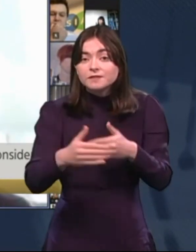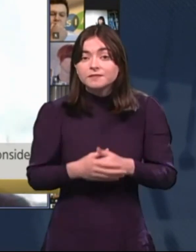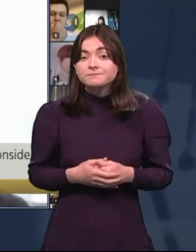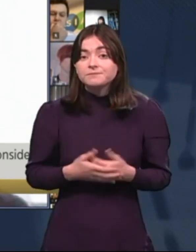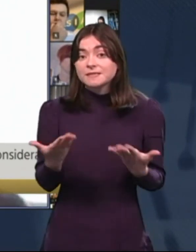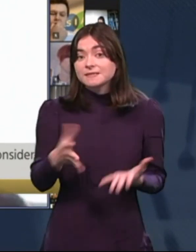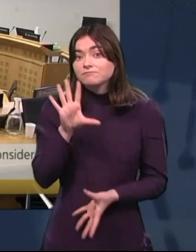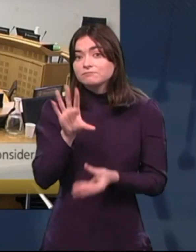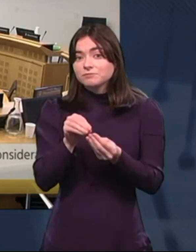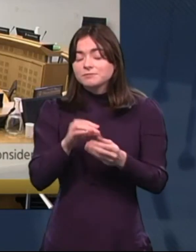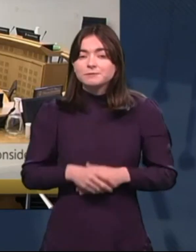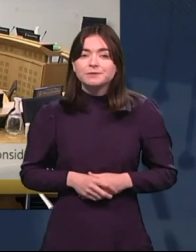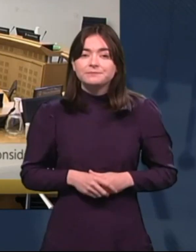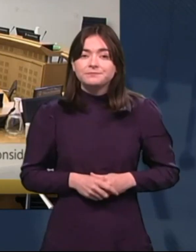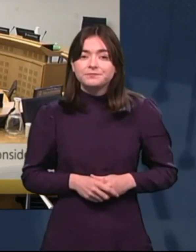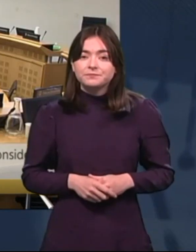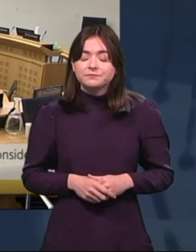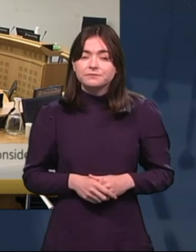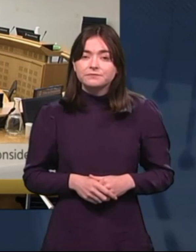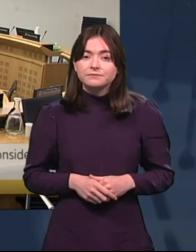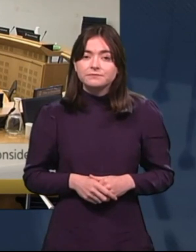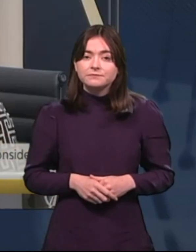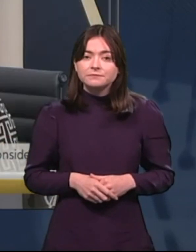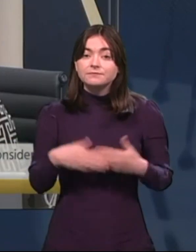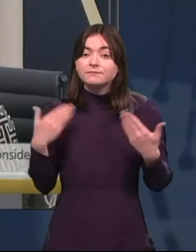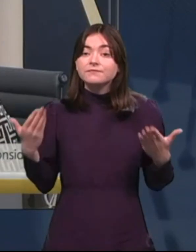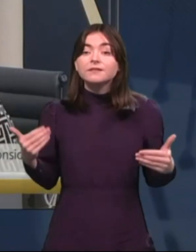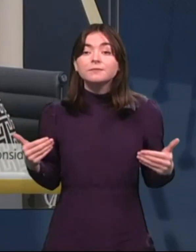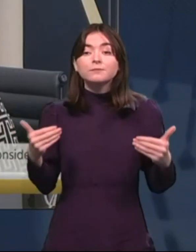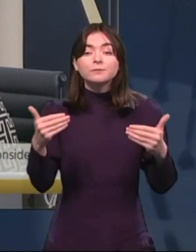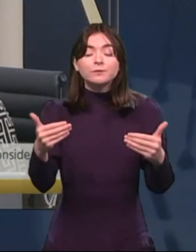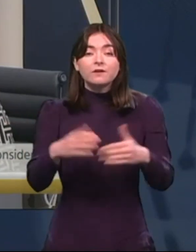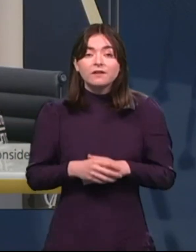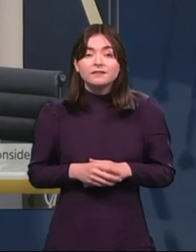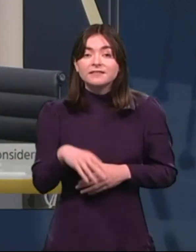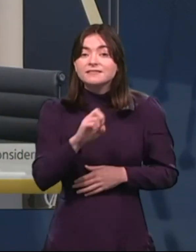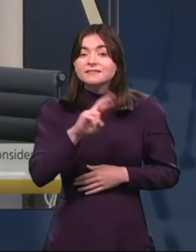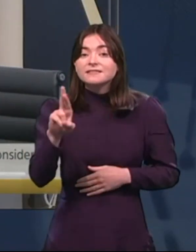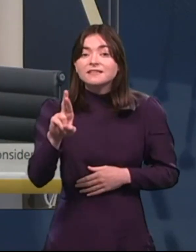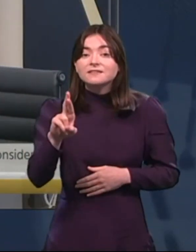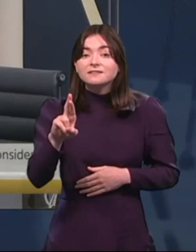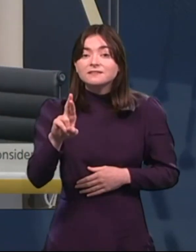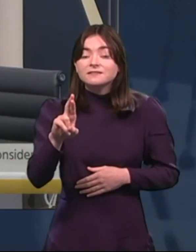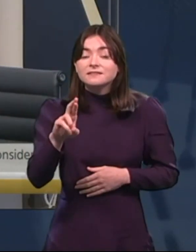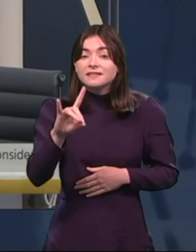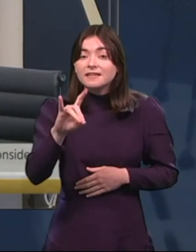really it. Thanks, David. Okay, we'll move on to Senator Alice-Mary Higgins. Thank